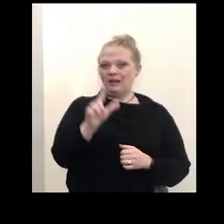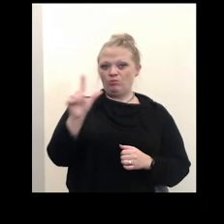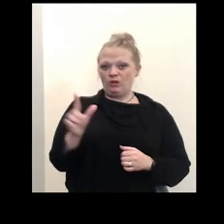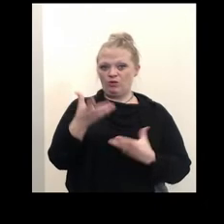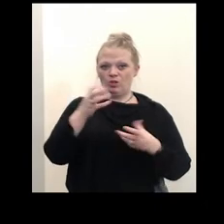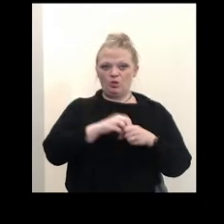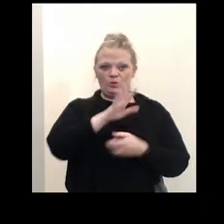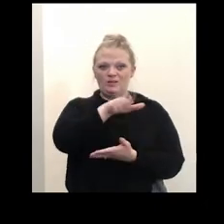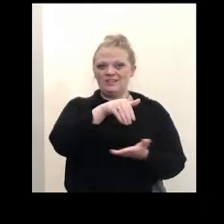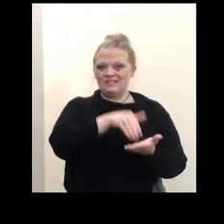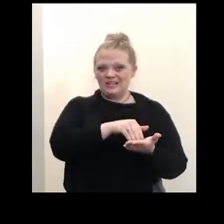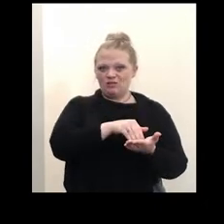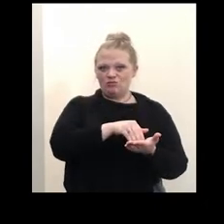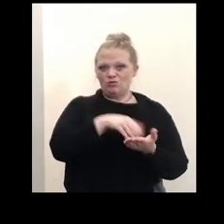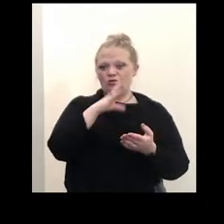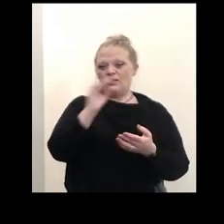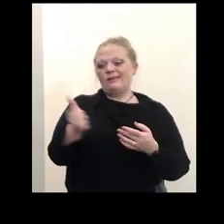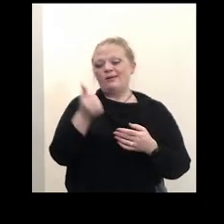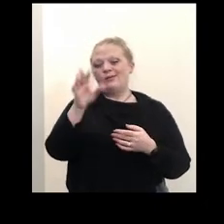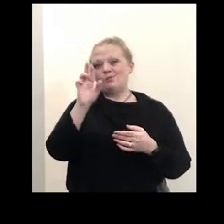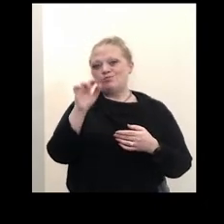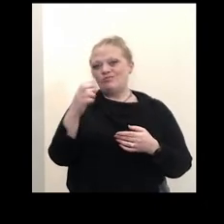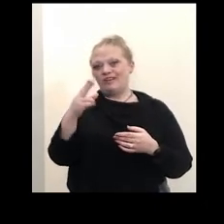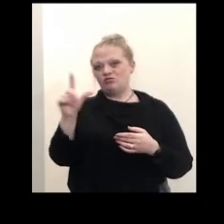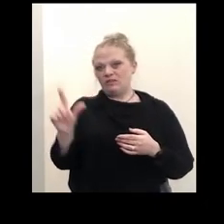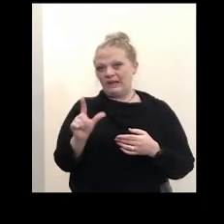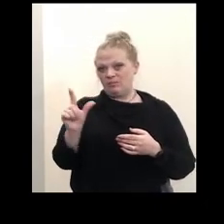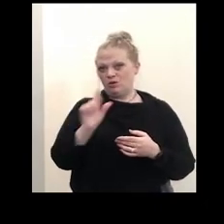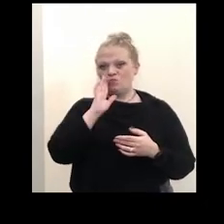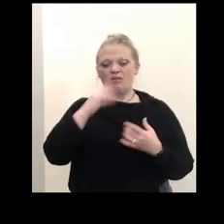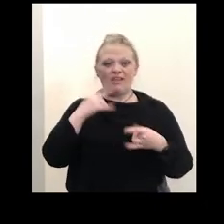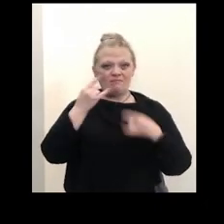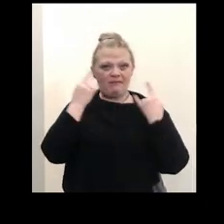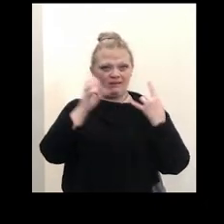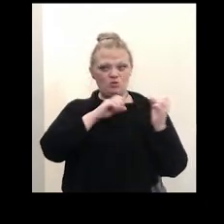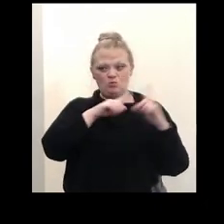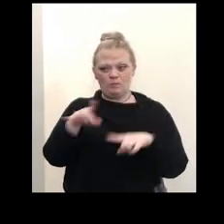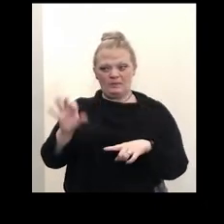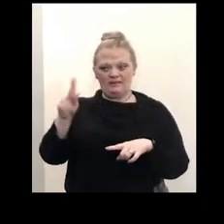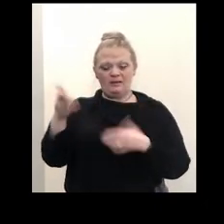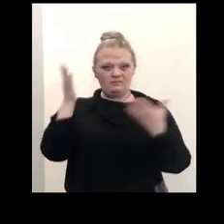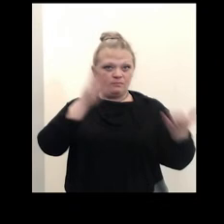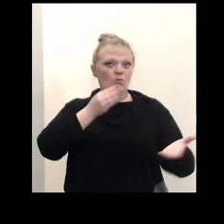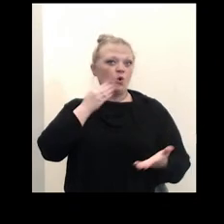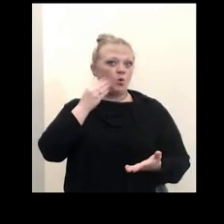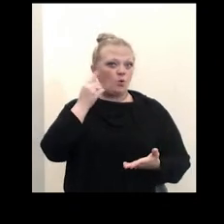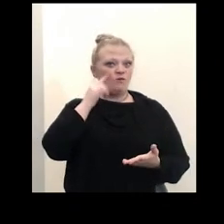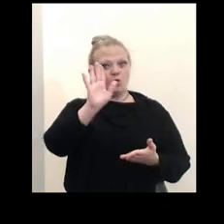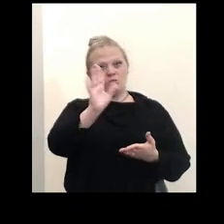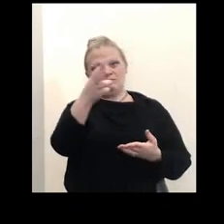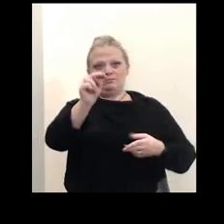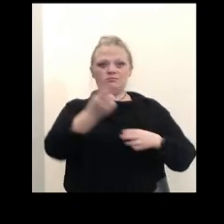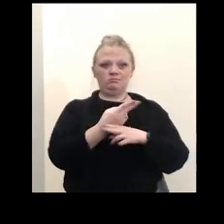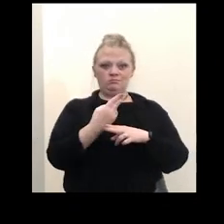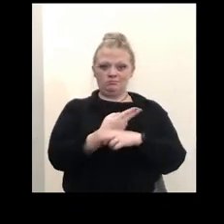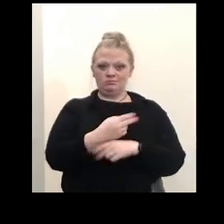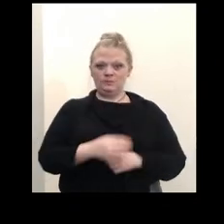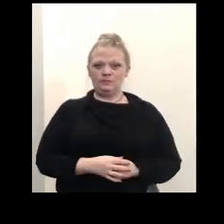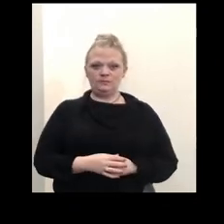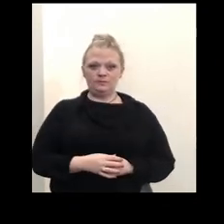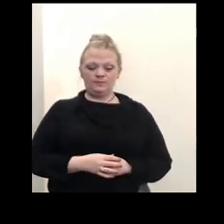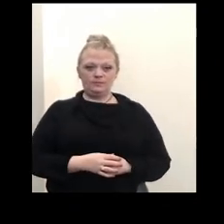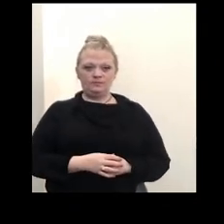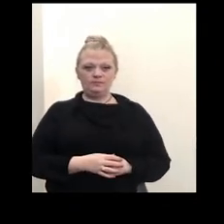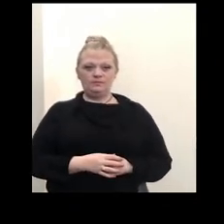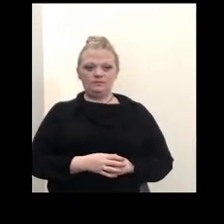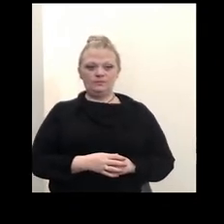central and branch libraries. We'll have masks that people can pick up and to take home for their own use. We have, we were also going to